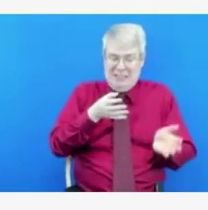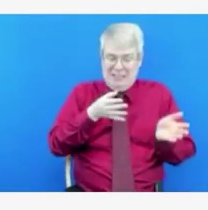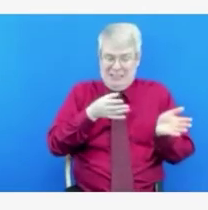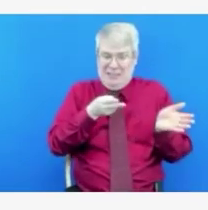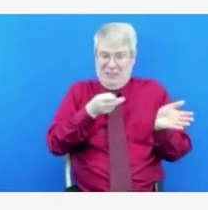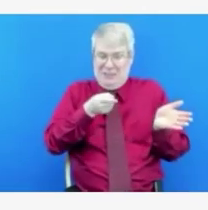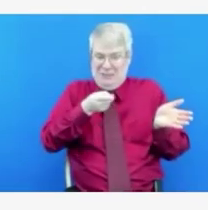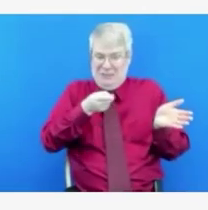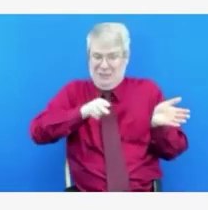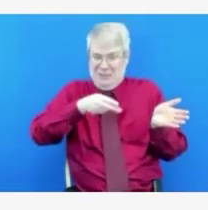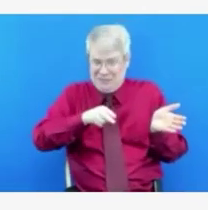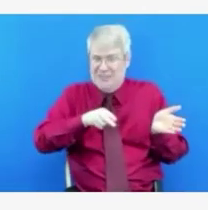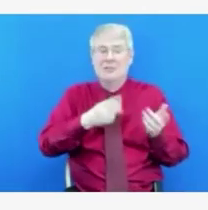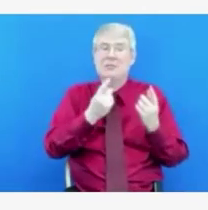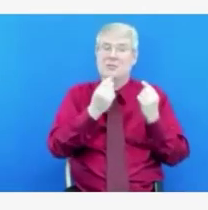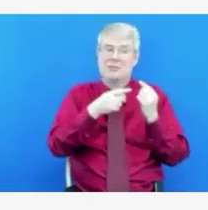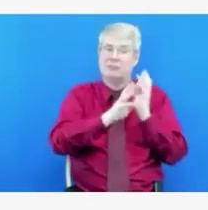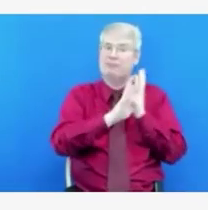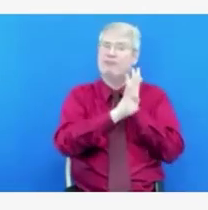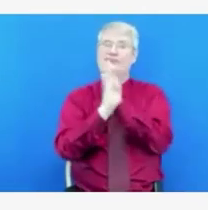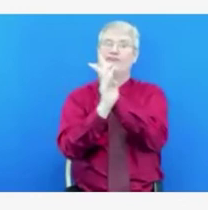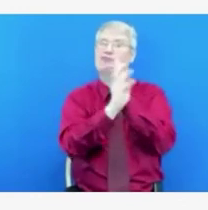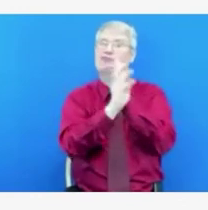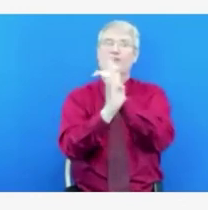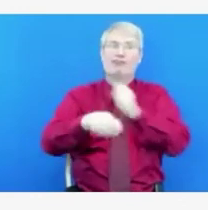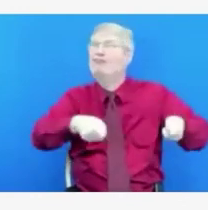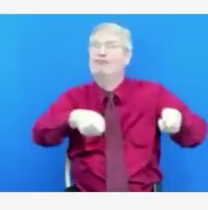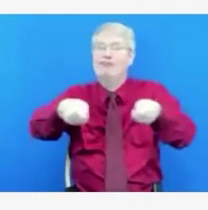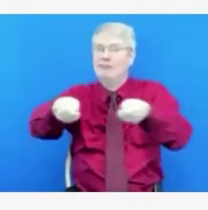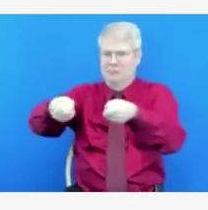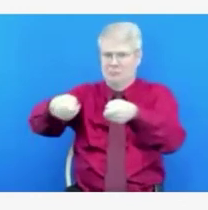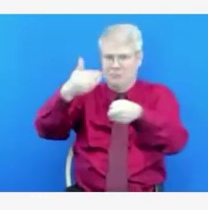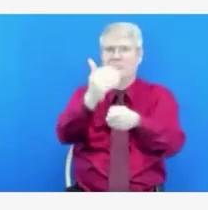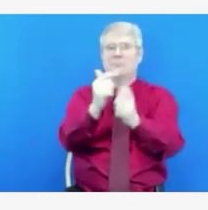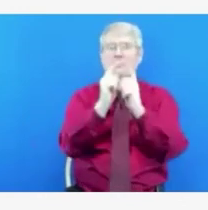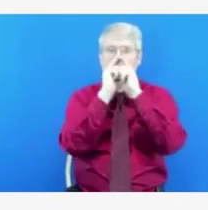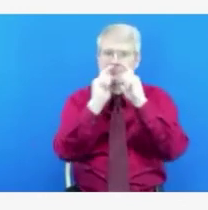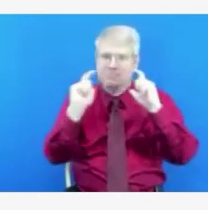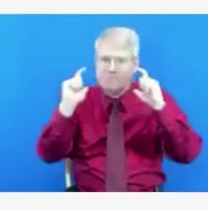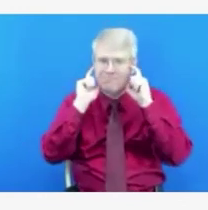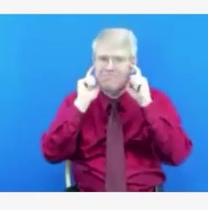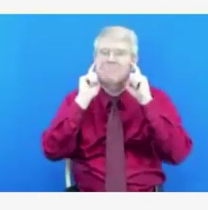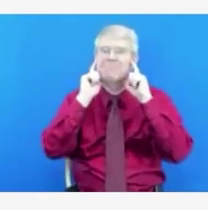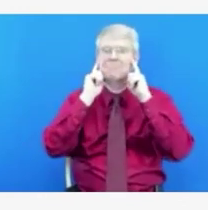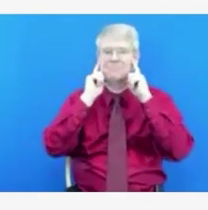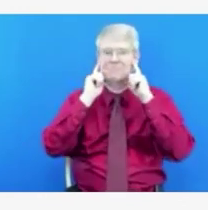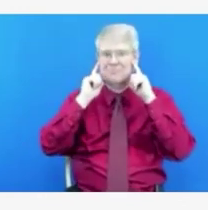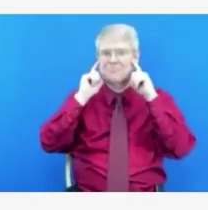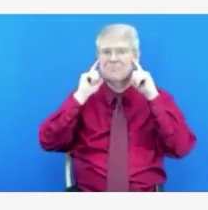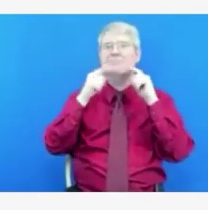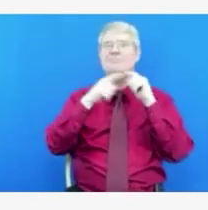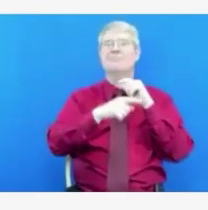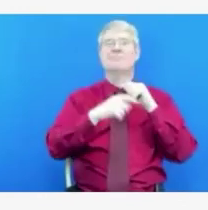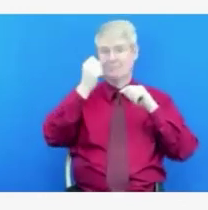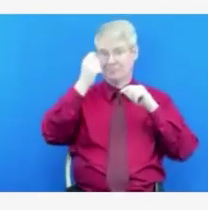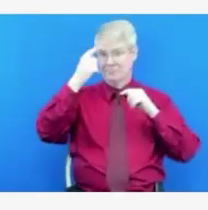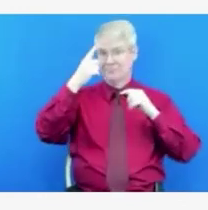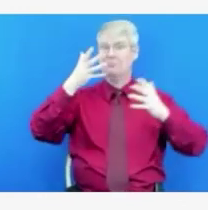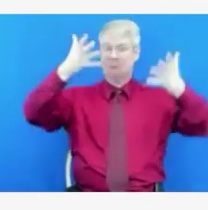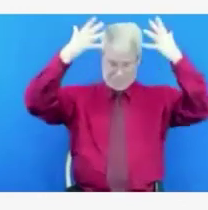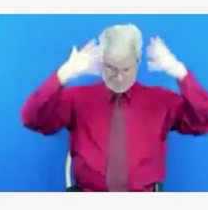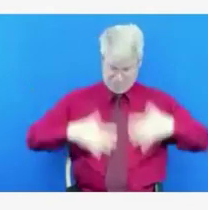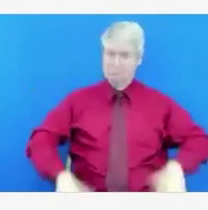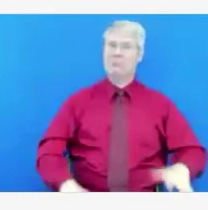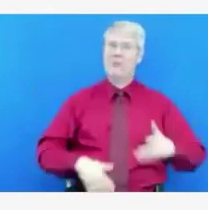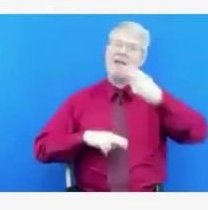fun and creative ways to incorporate those proper-fitting masks into their costumes. And we're really encouraging parents and guardians to role model